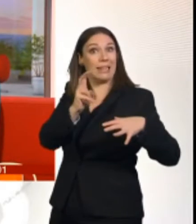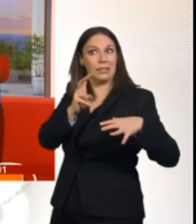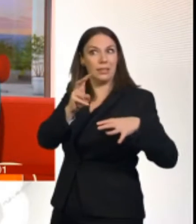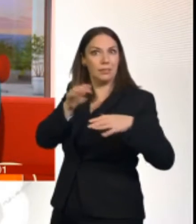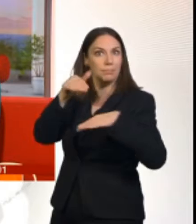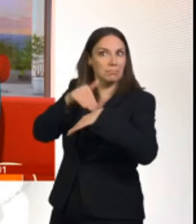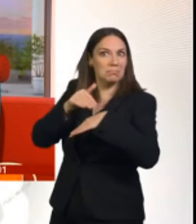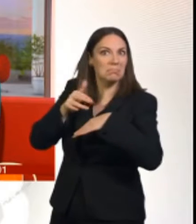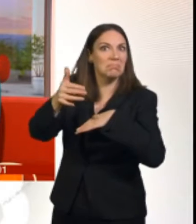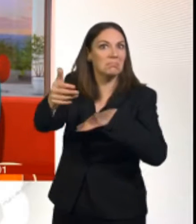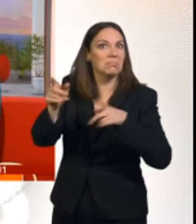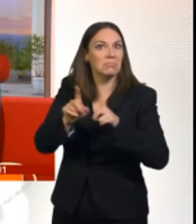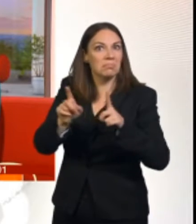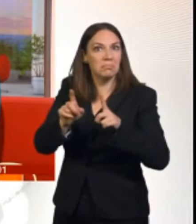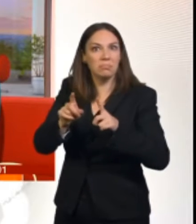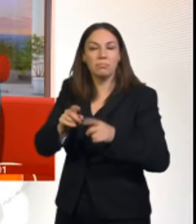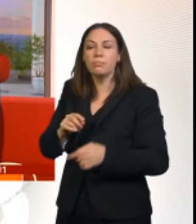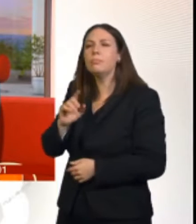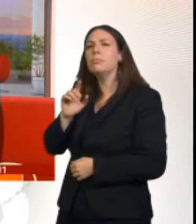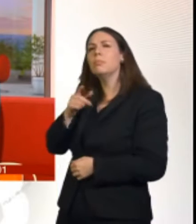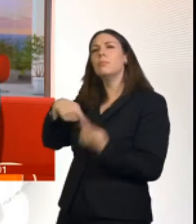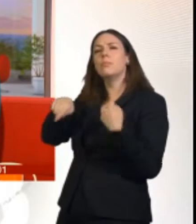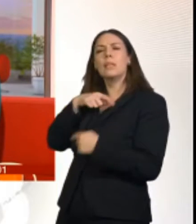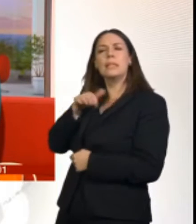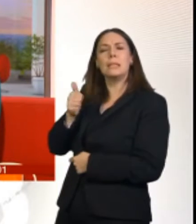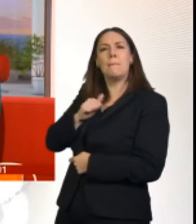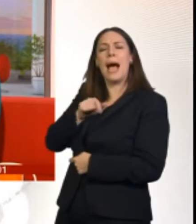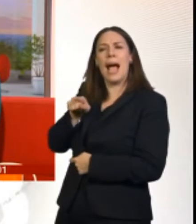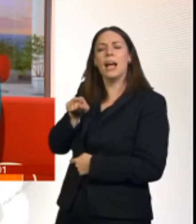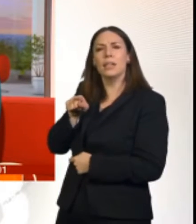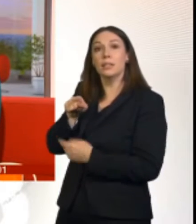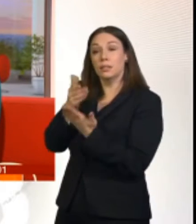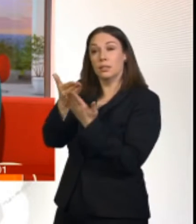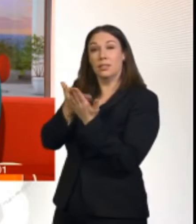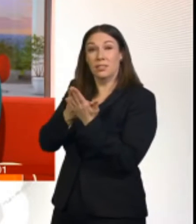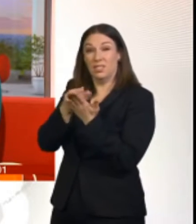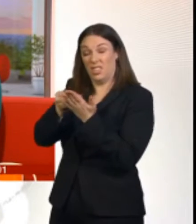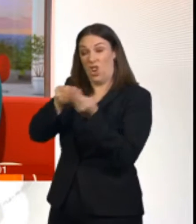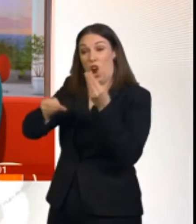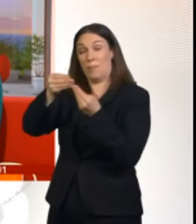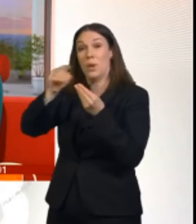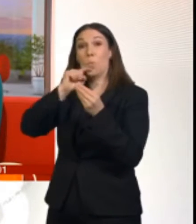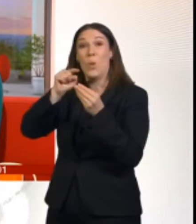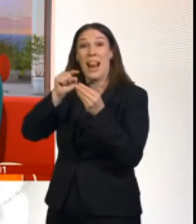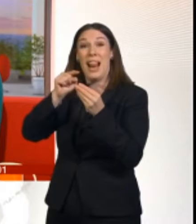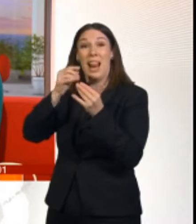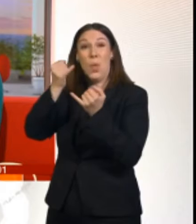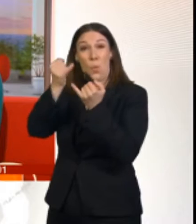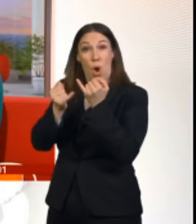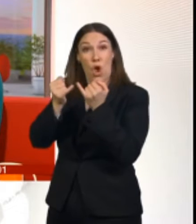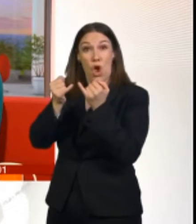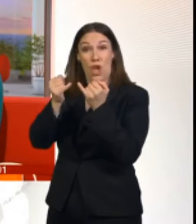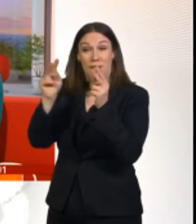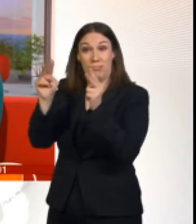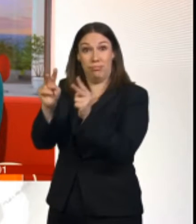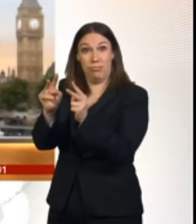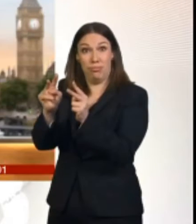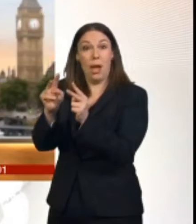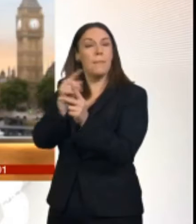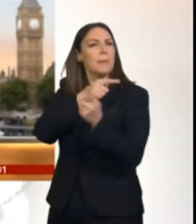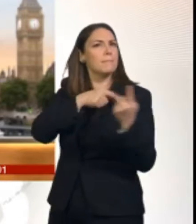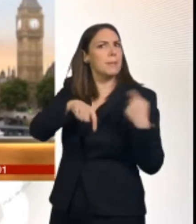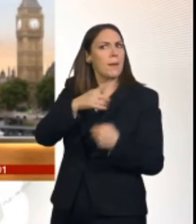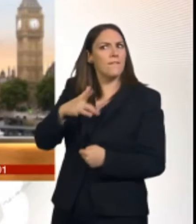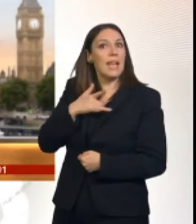output predicted in the analysis will be far bigger if there's no deal rather than Theresa May's Brexit plan. Our political correspondent, Alex